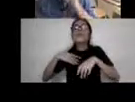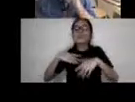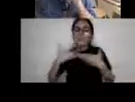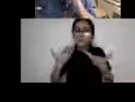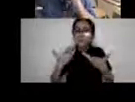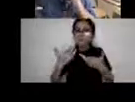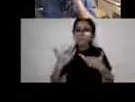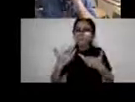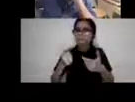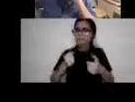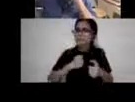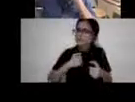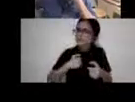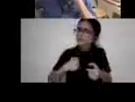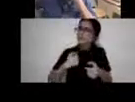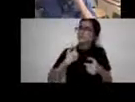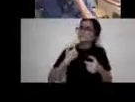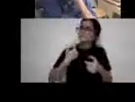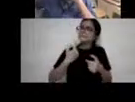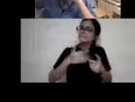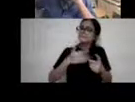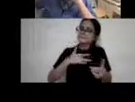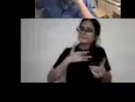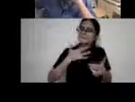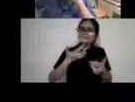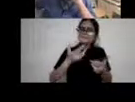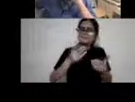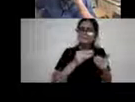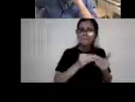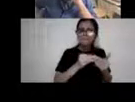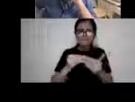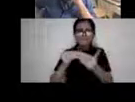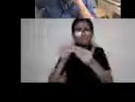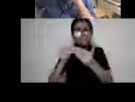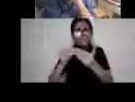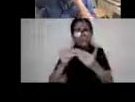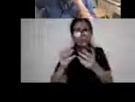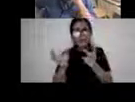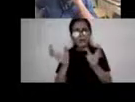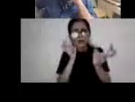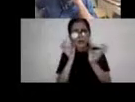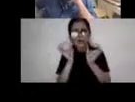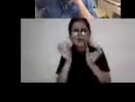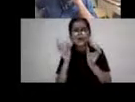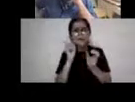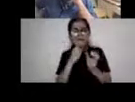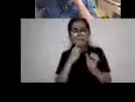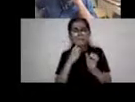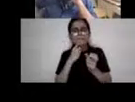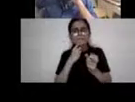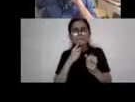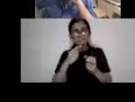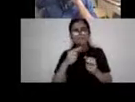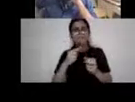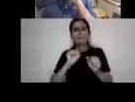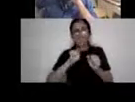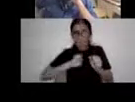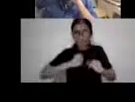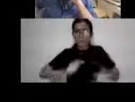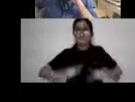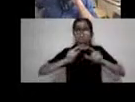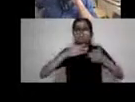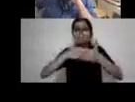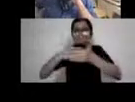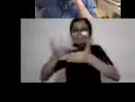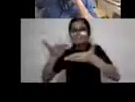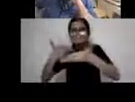um, uh, led me to see that I had, that deafness was very much a part of my life and that I hadn't left it